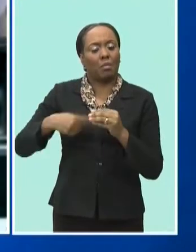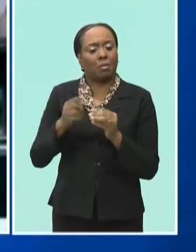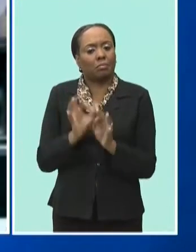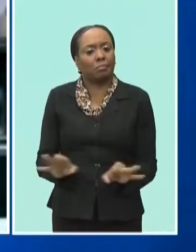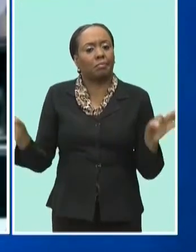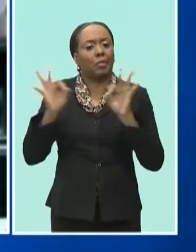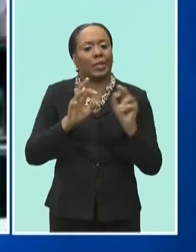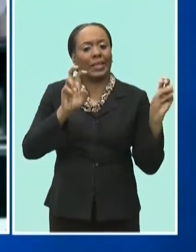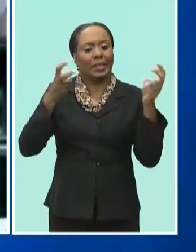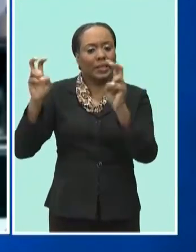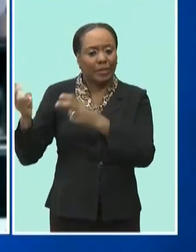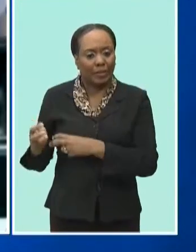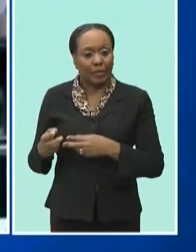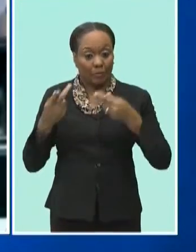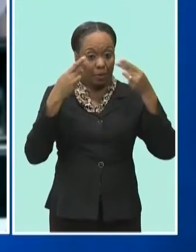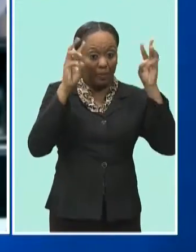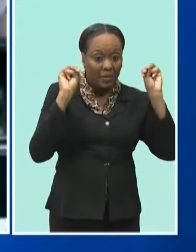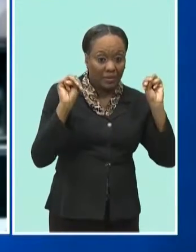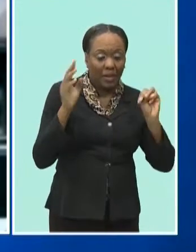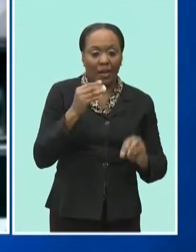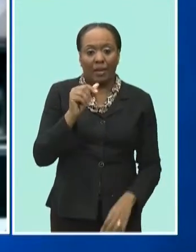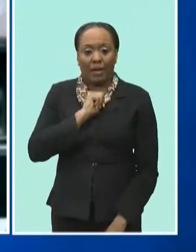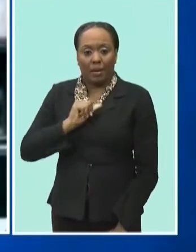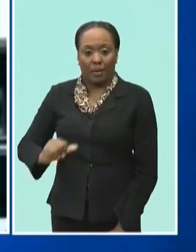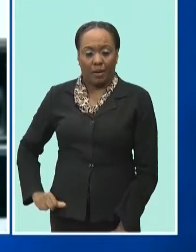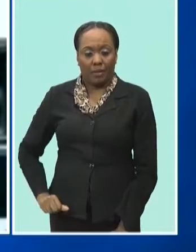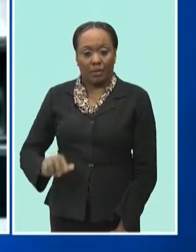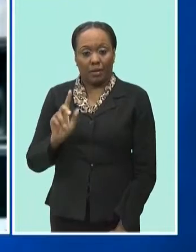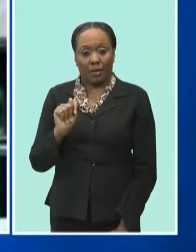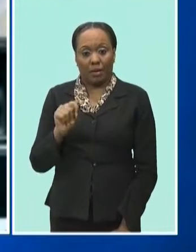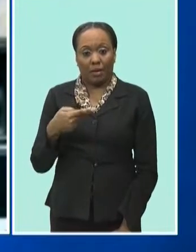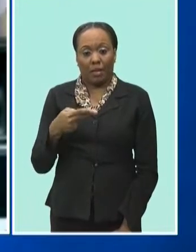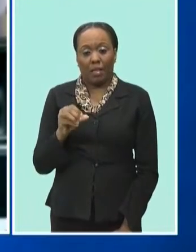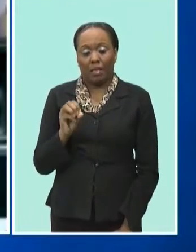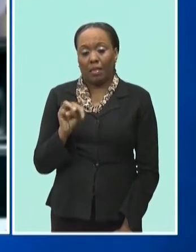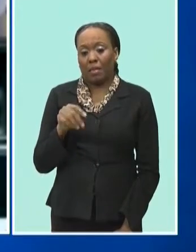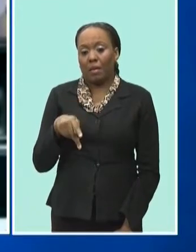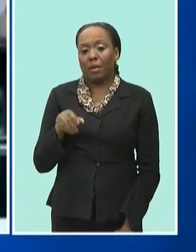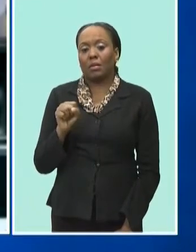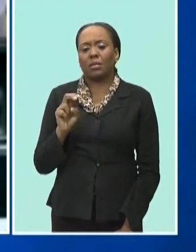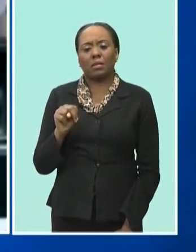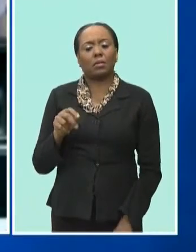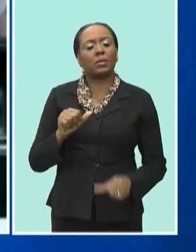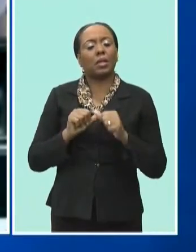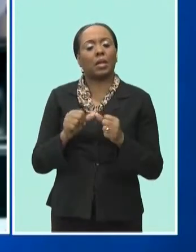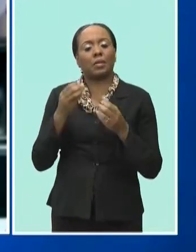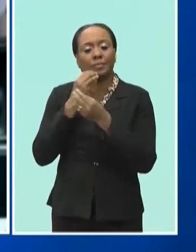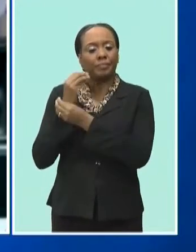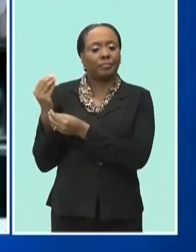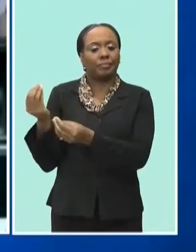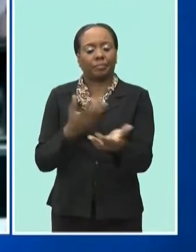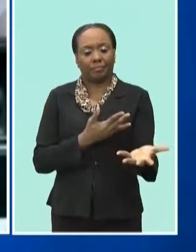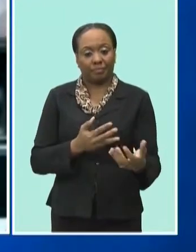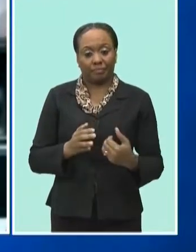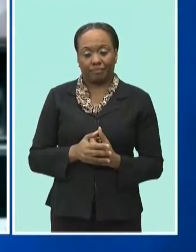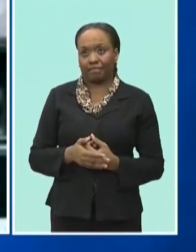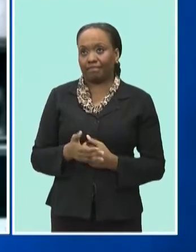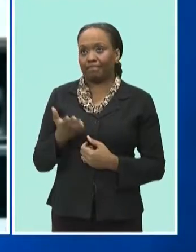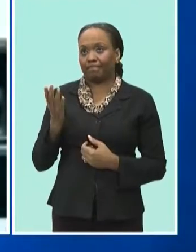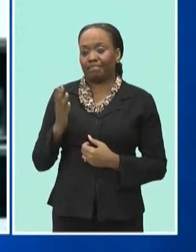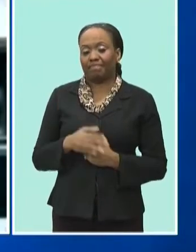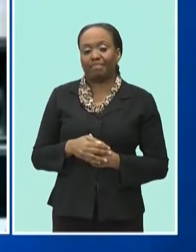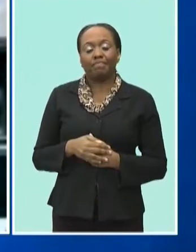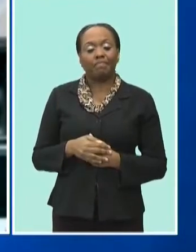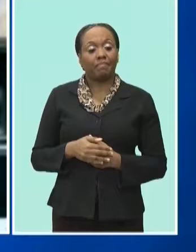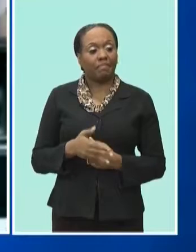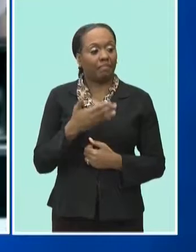issues by both Prime Minister Motley and Ambassador Thompson. And, of course, we'll continue to keep viewers abreast on all new developments. Back to you,